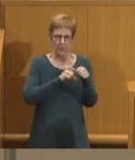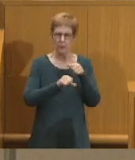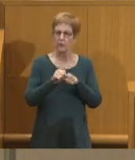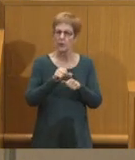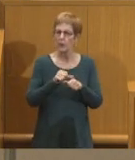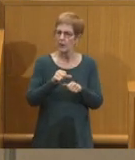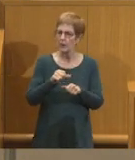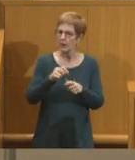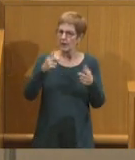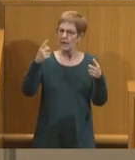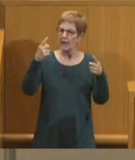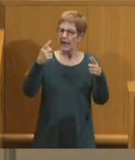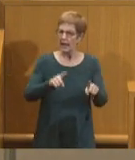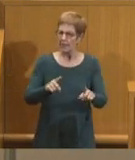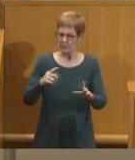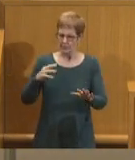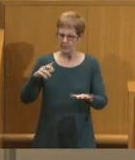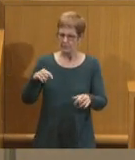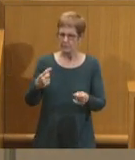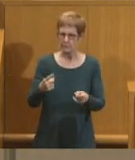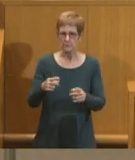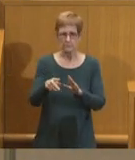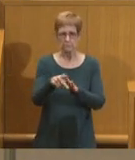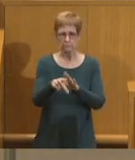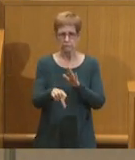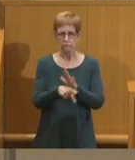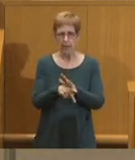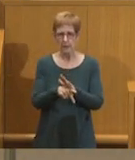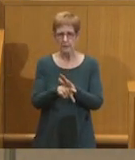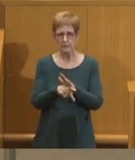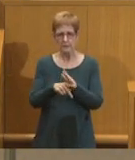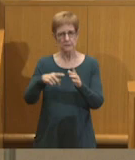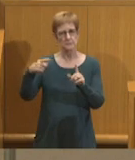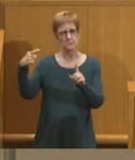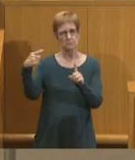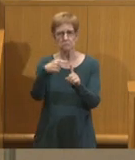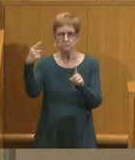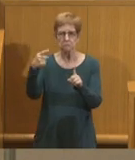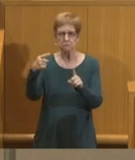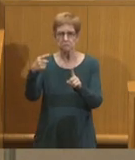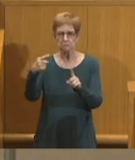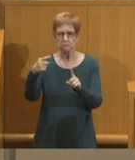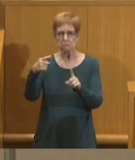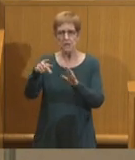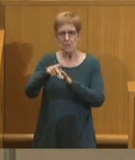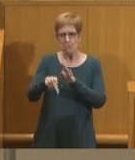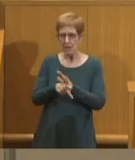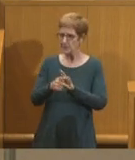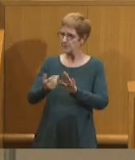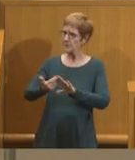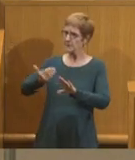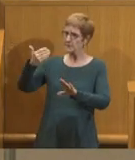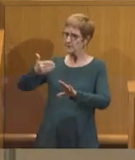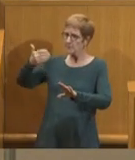We got here because of intentional policy decisions that our past city councils